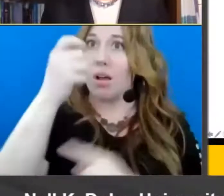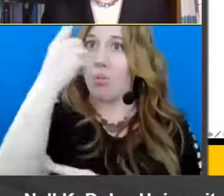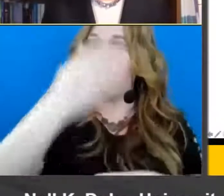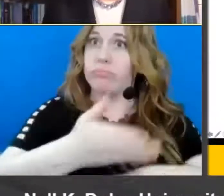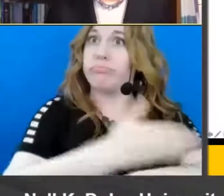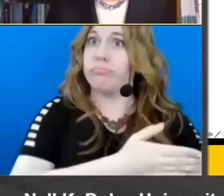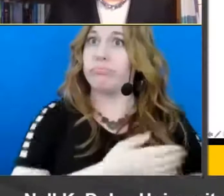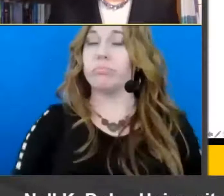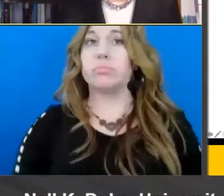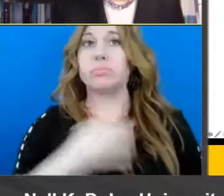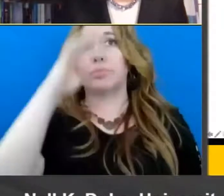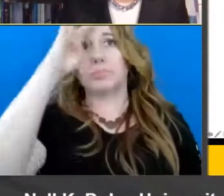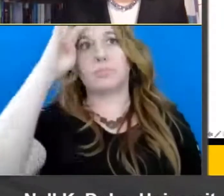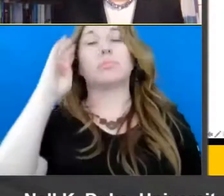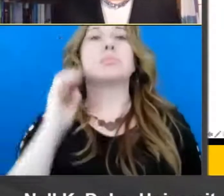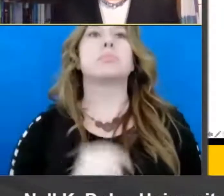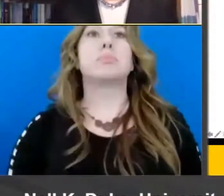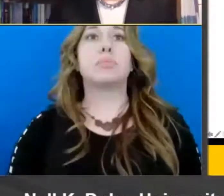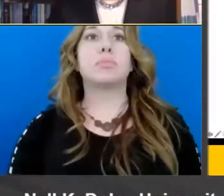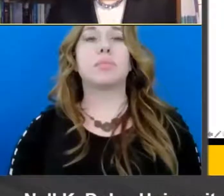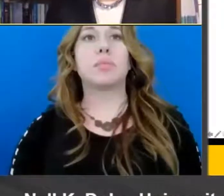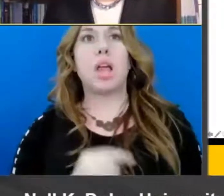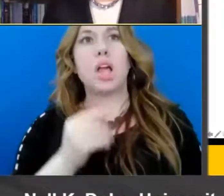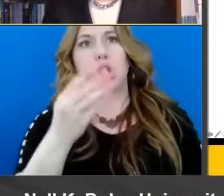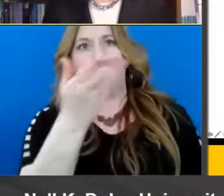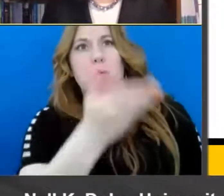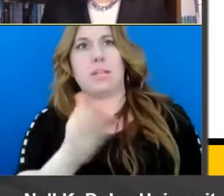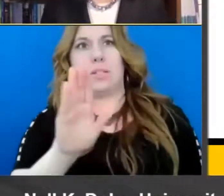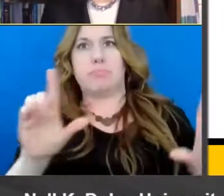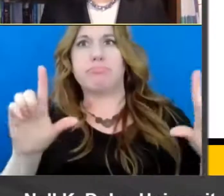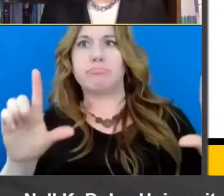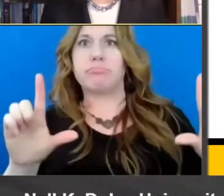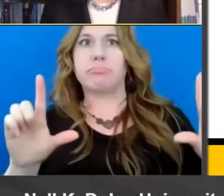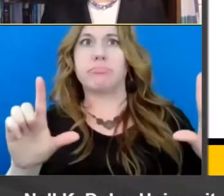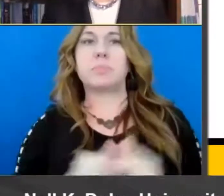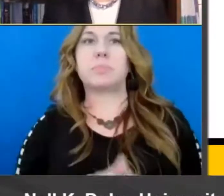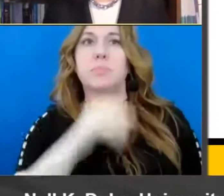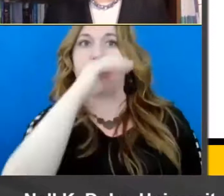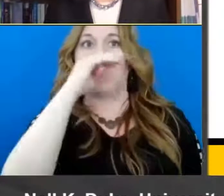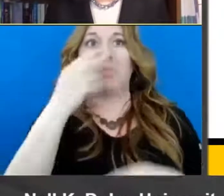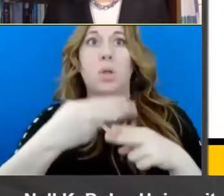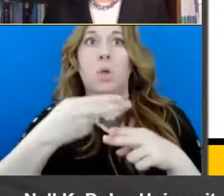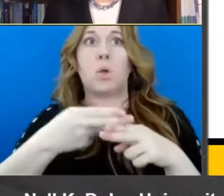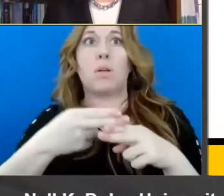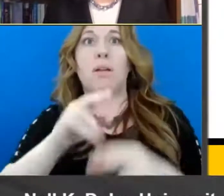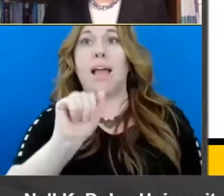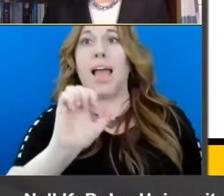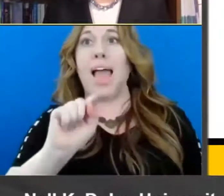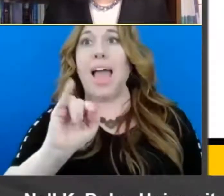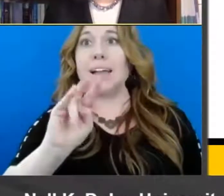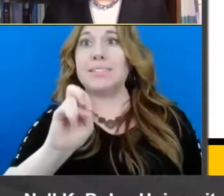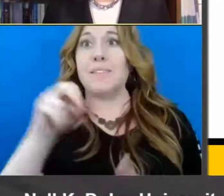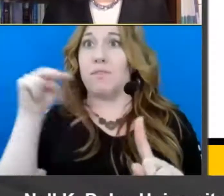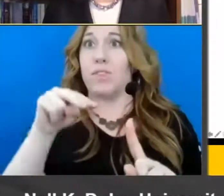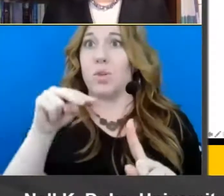now um this view that you see on your screen is um it's called we're calling it the active view of reading